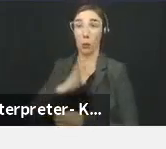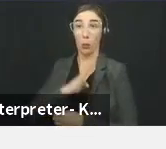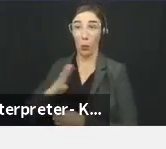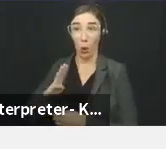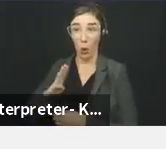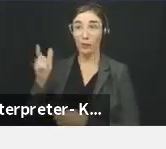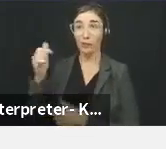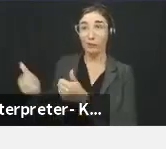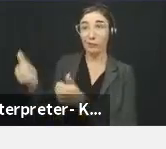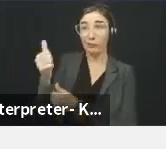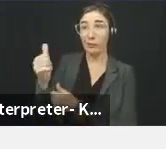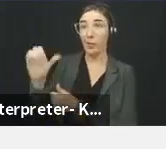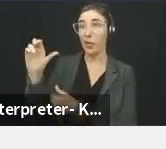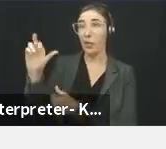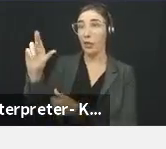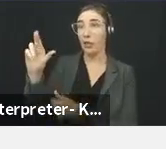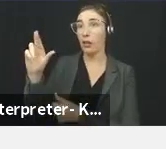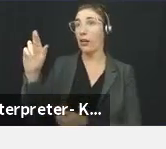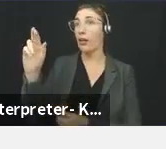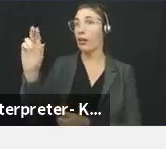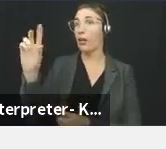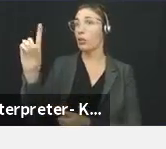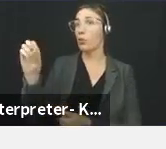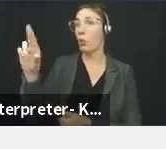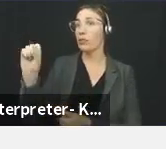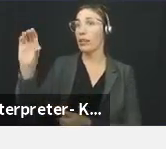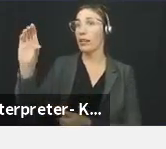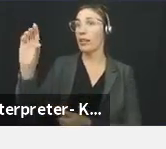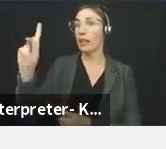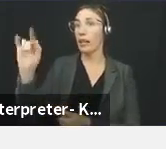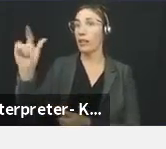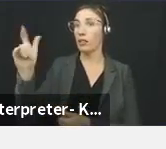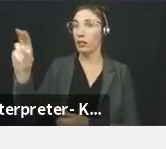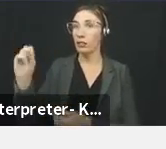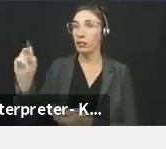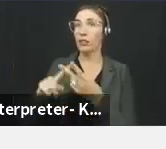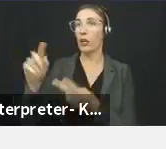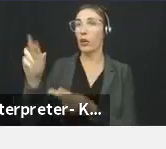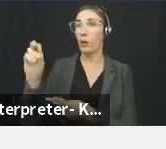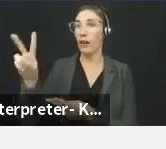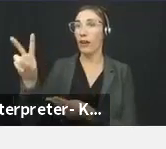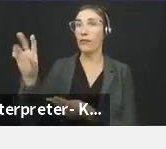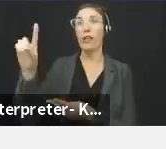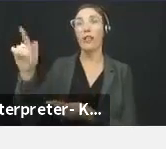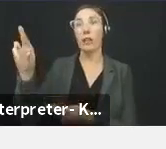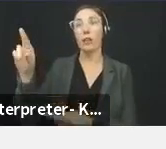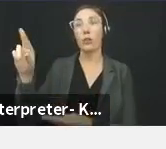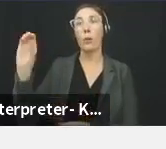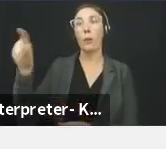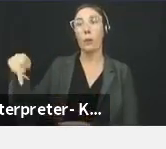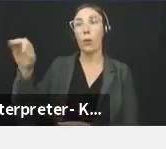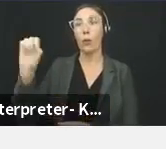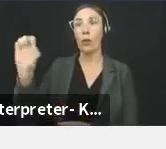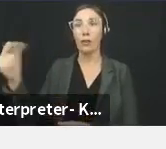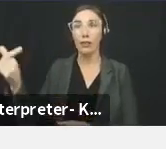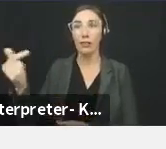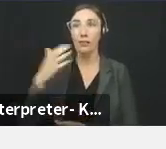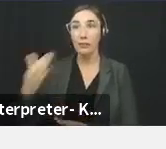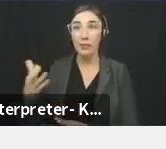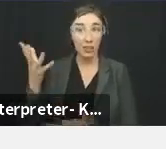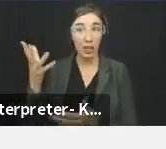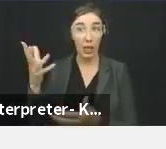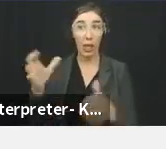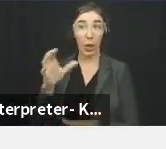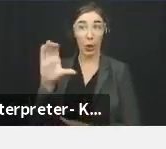chaired by Reverend Doris K. Dalton and Reverend Dr. Steven Pogue. Some of you may also know the board's committee co-chairs,